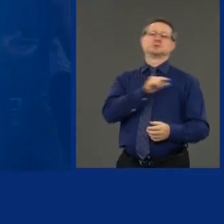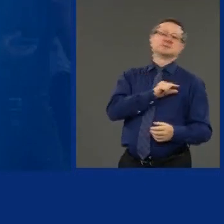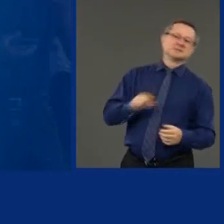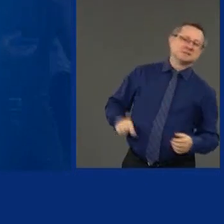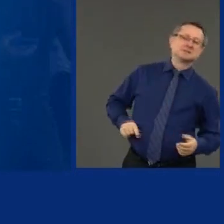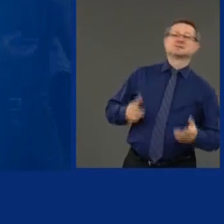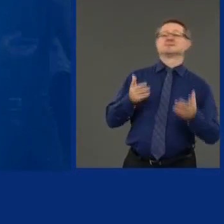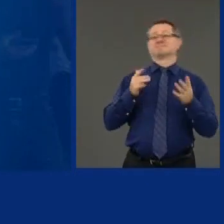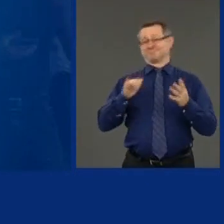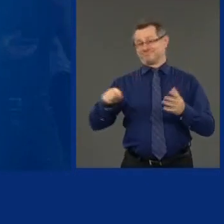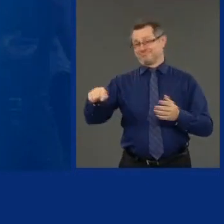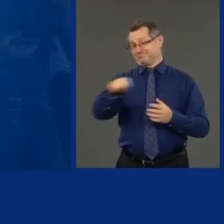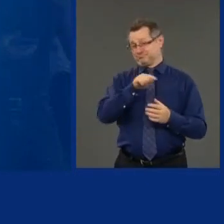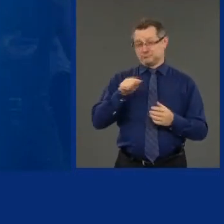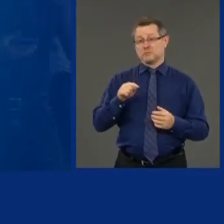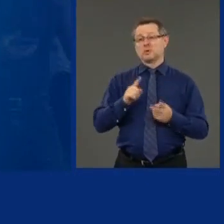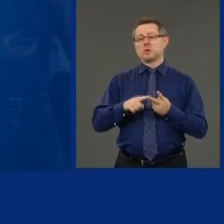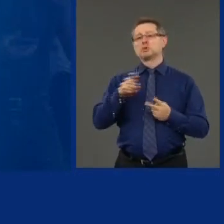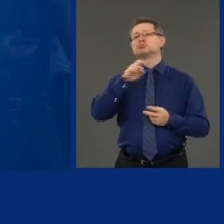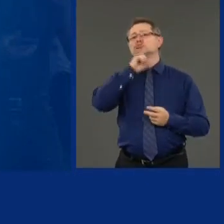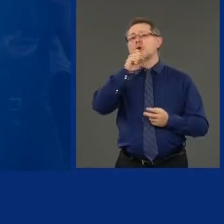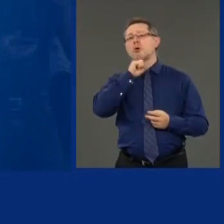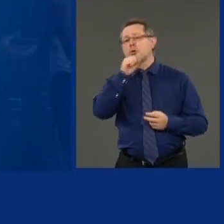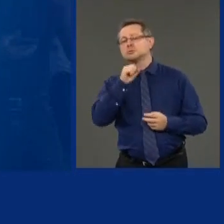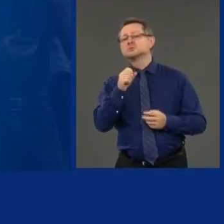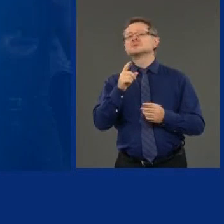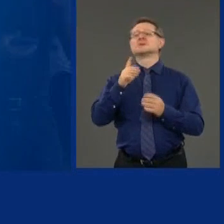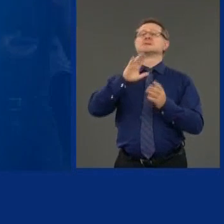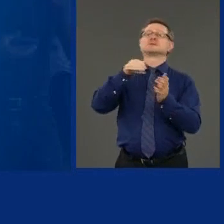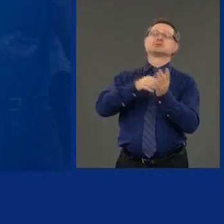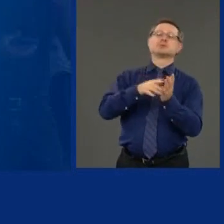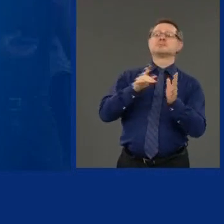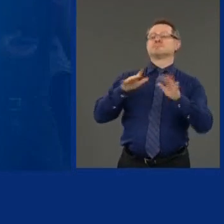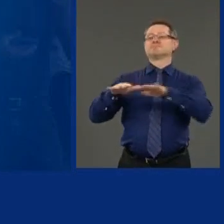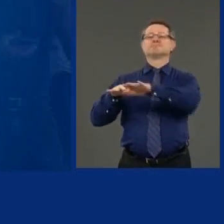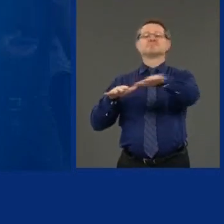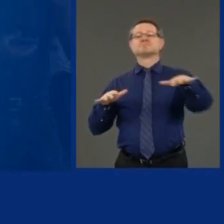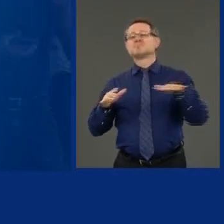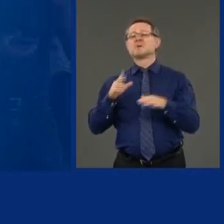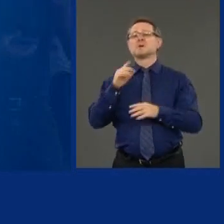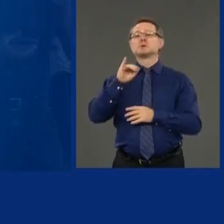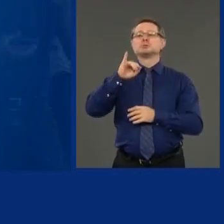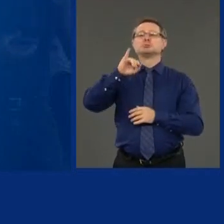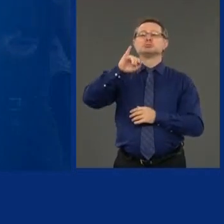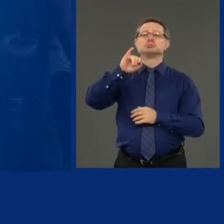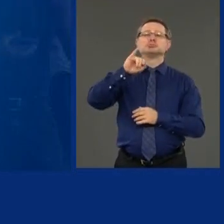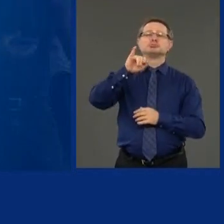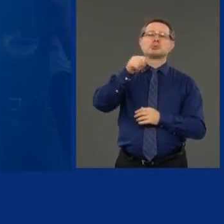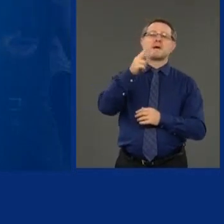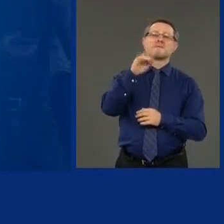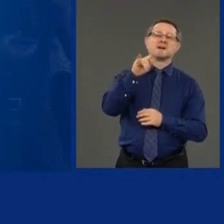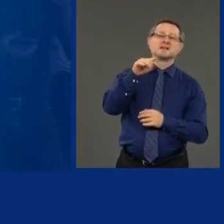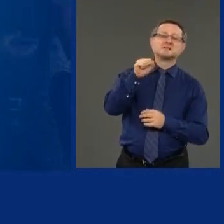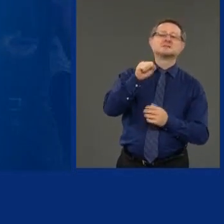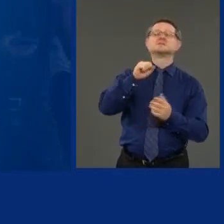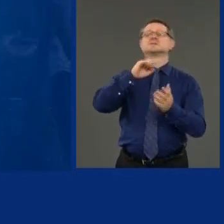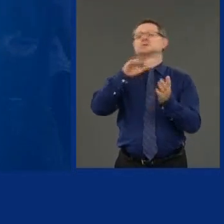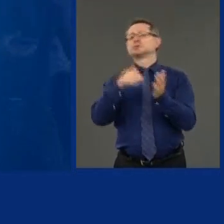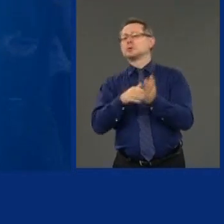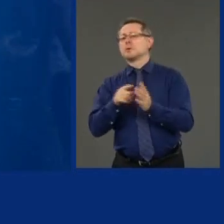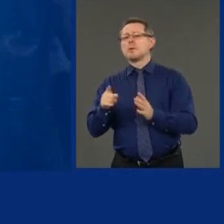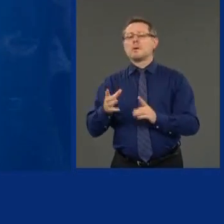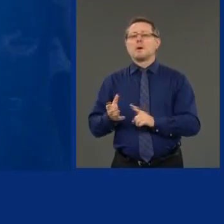Astoria, Rockville Center, Baldwin, Jackson Heights, Lower East Side. They found a number of